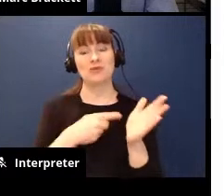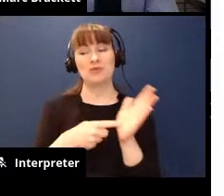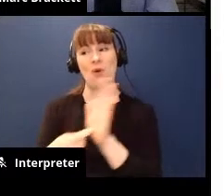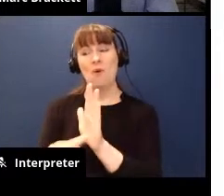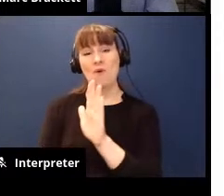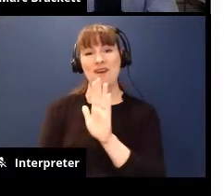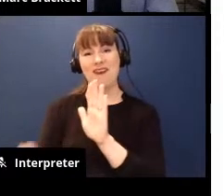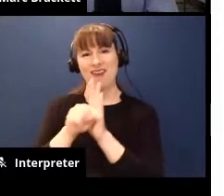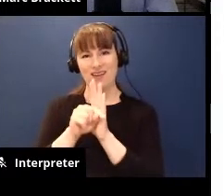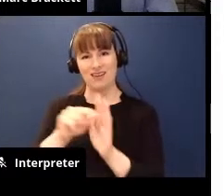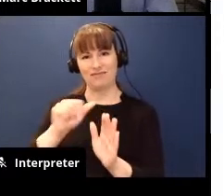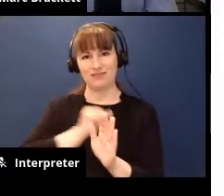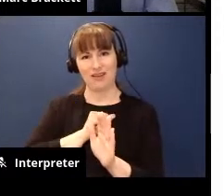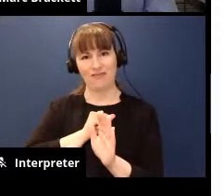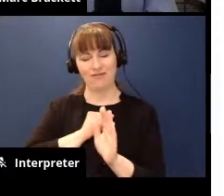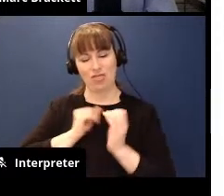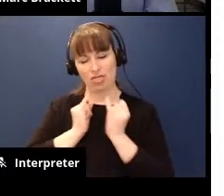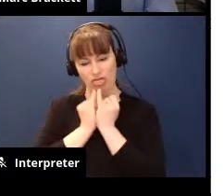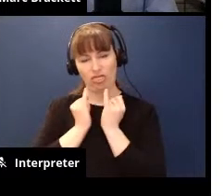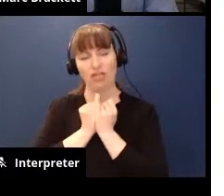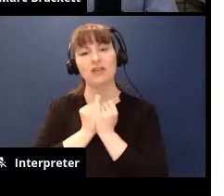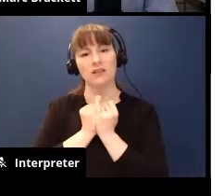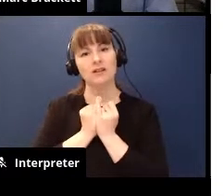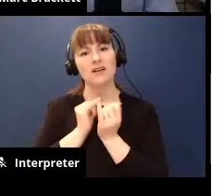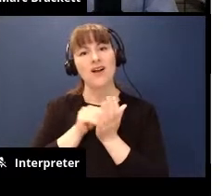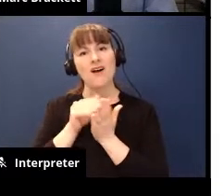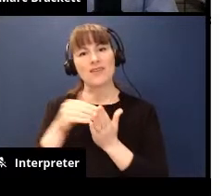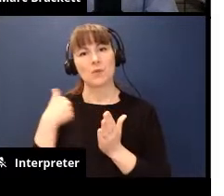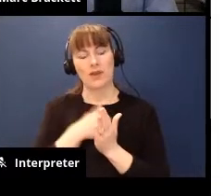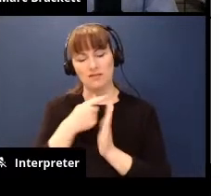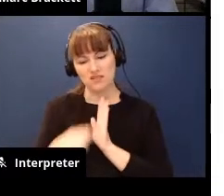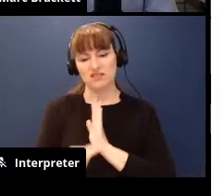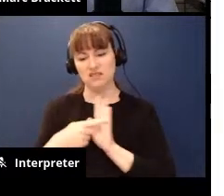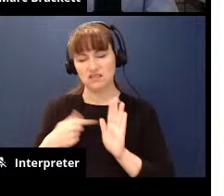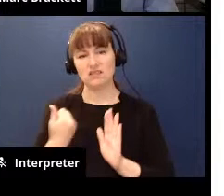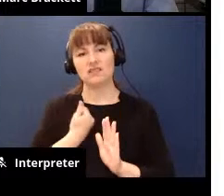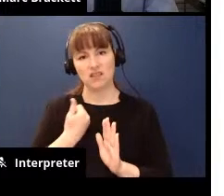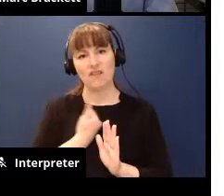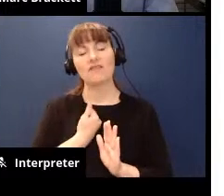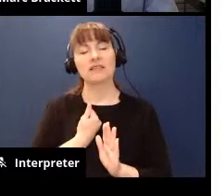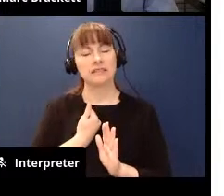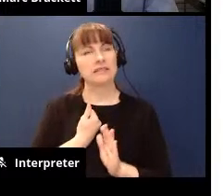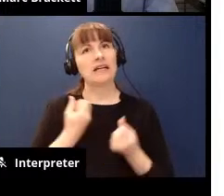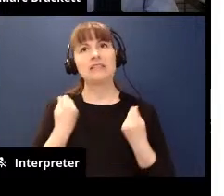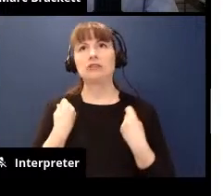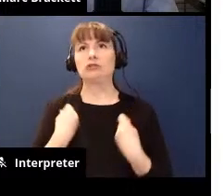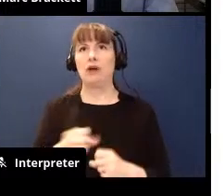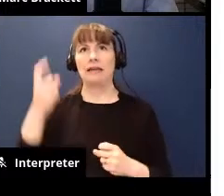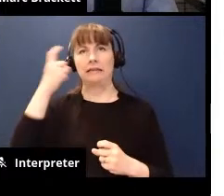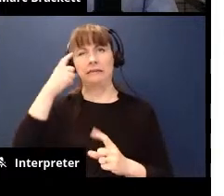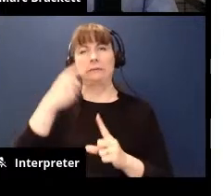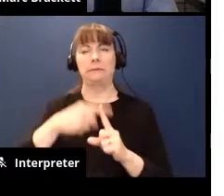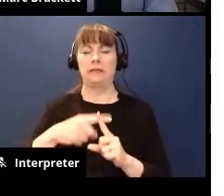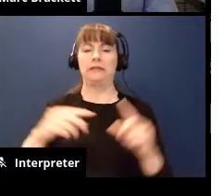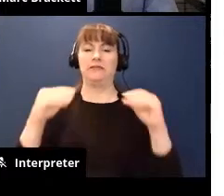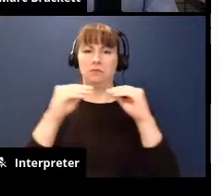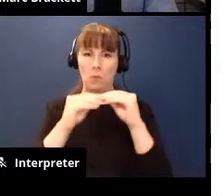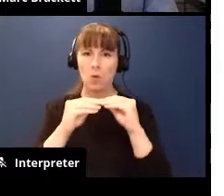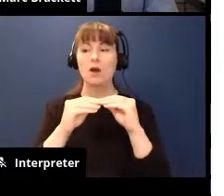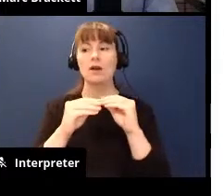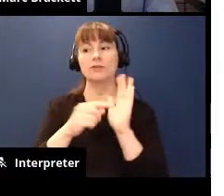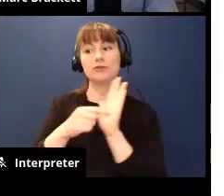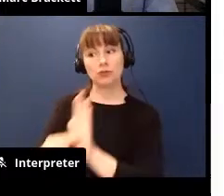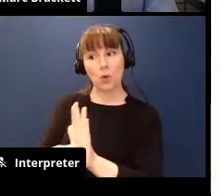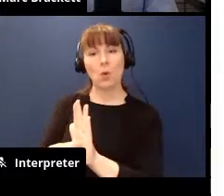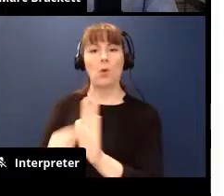too i think that you know we're hard on ourselves so i i've tried to be conscious about trying to be more positively framed in front of my